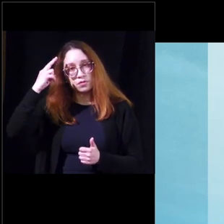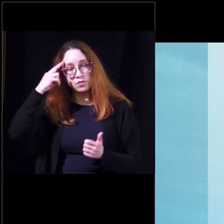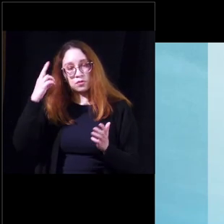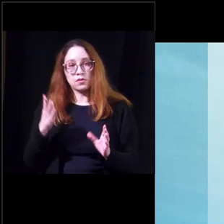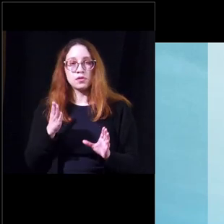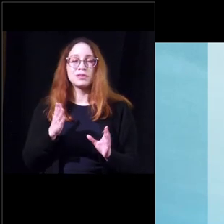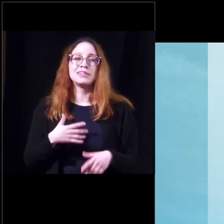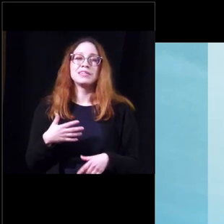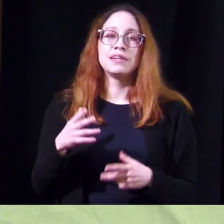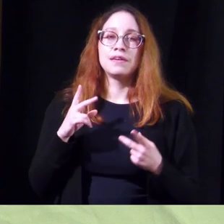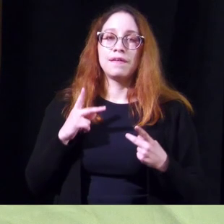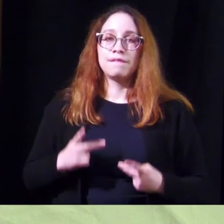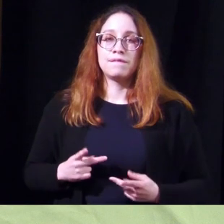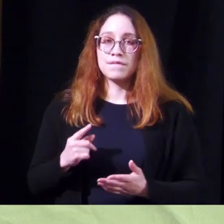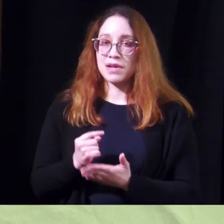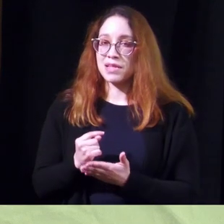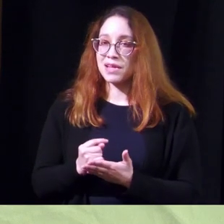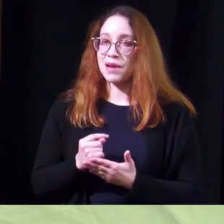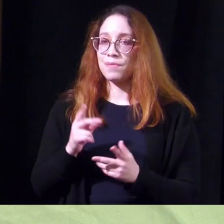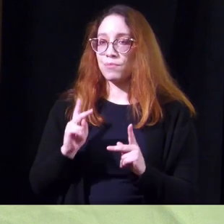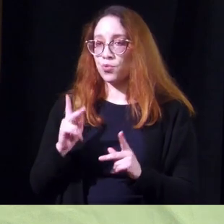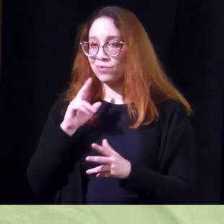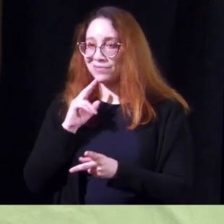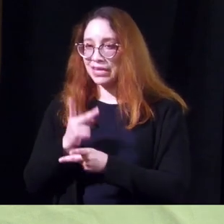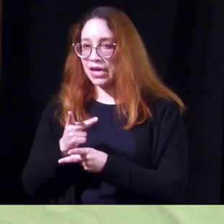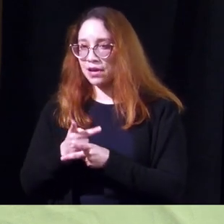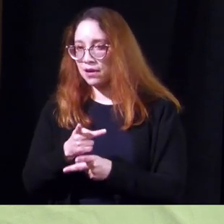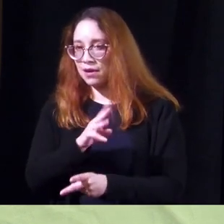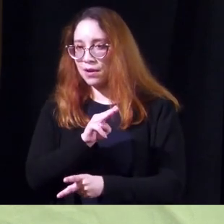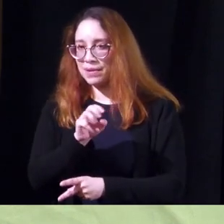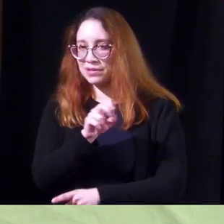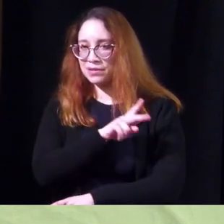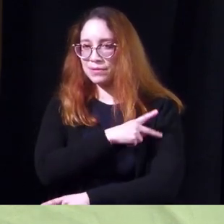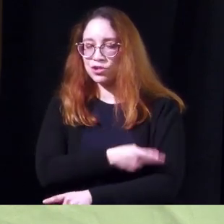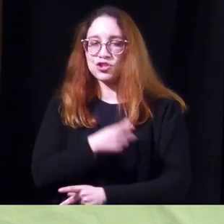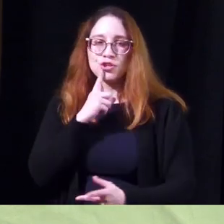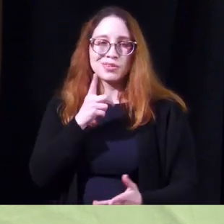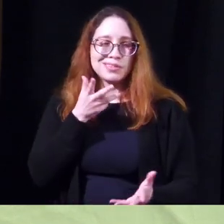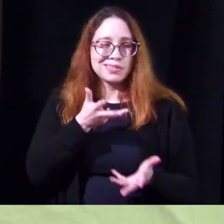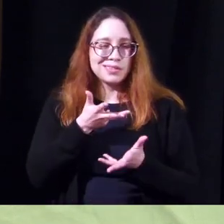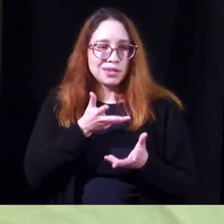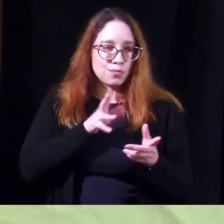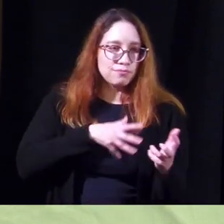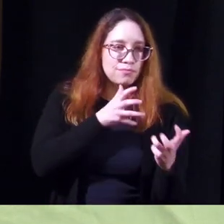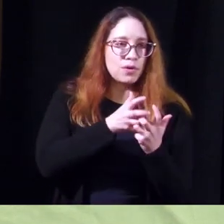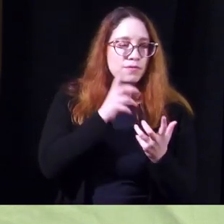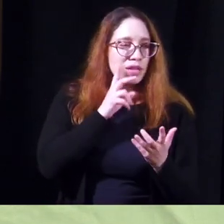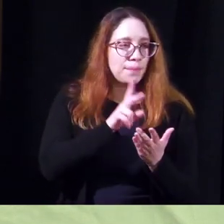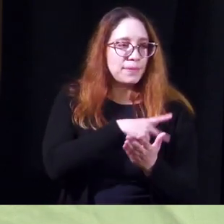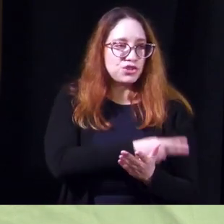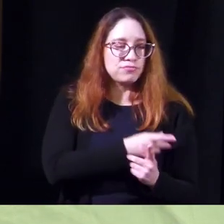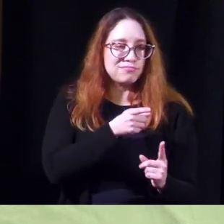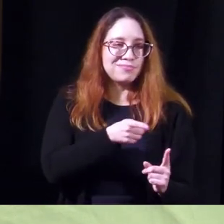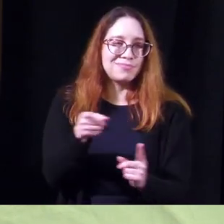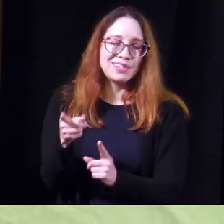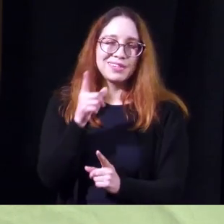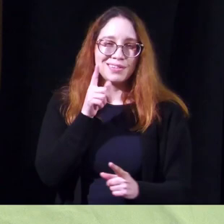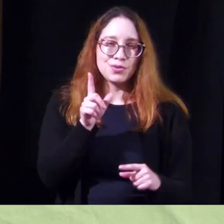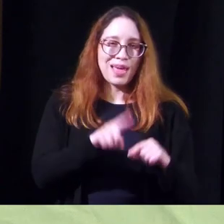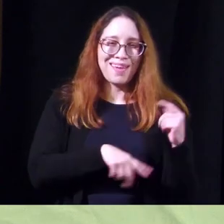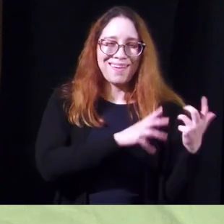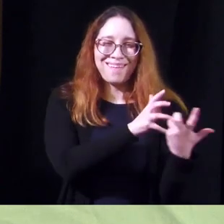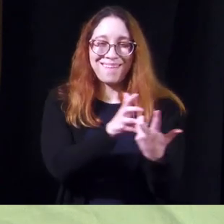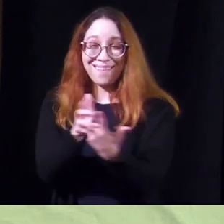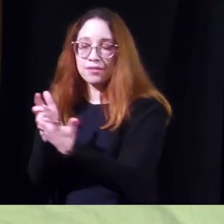physiotherapists and their caregivers to find out what works for that patient individually because uh there's no one size